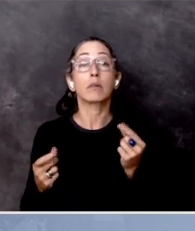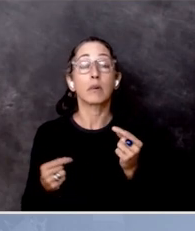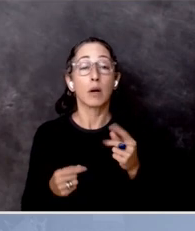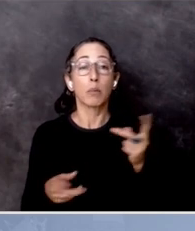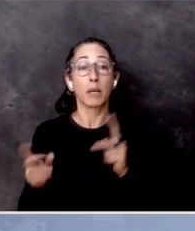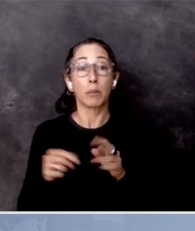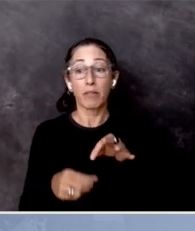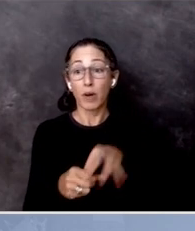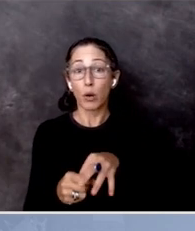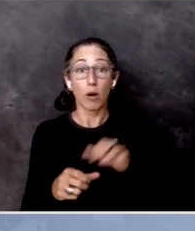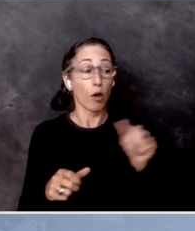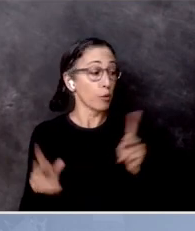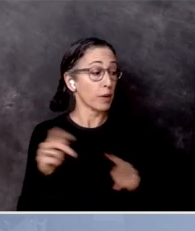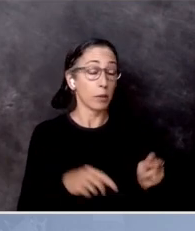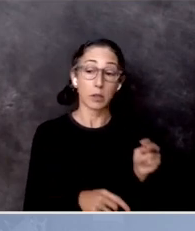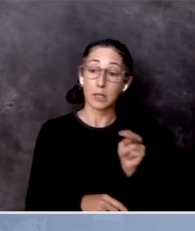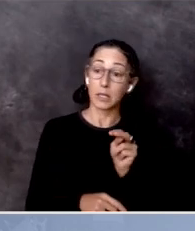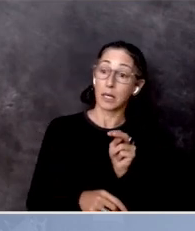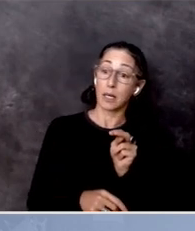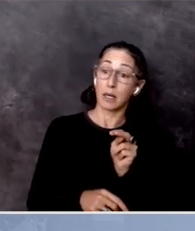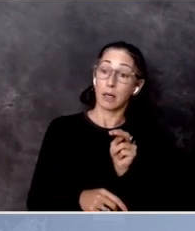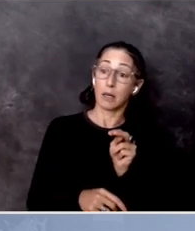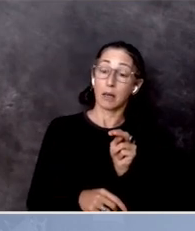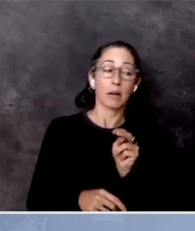When they see their peer group voting.